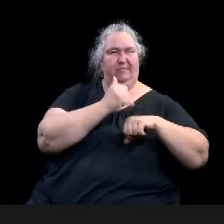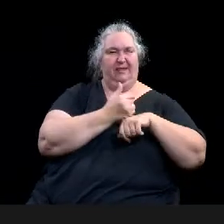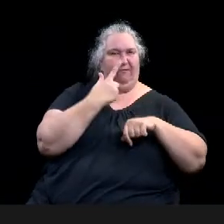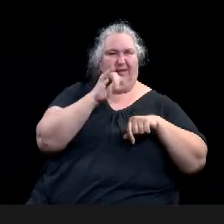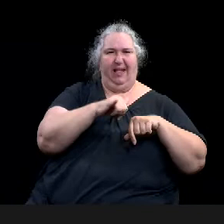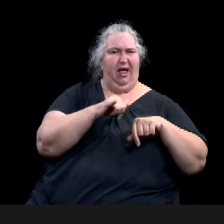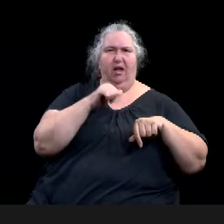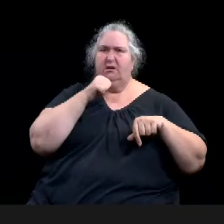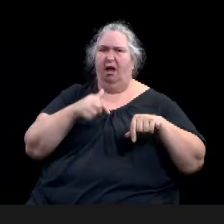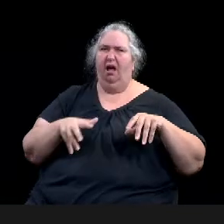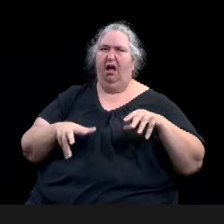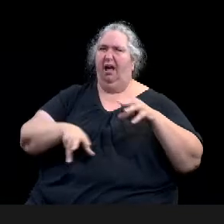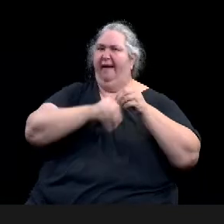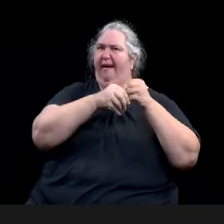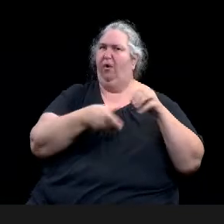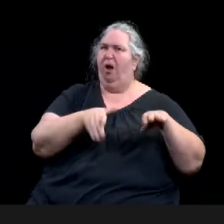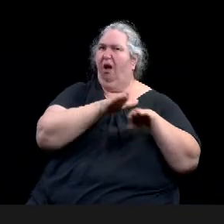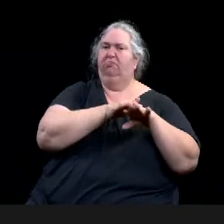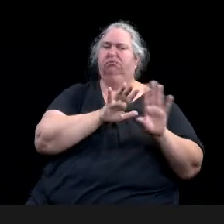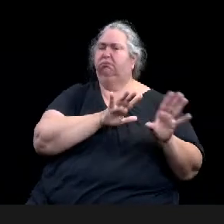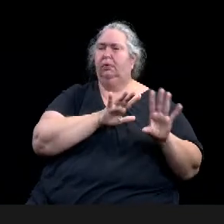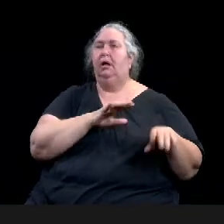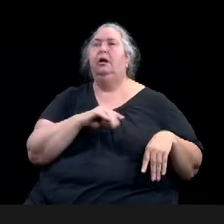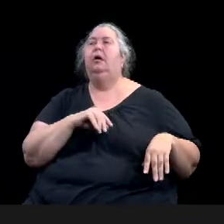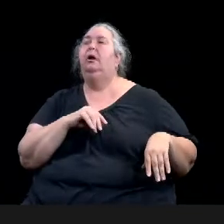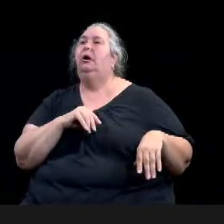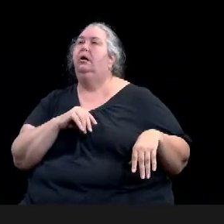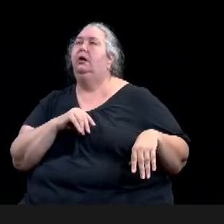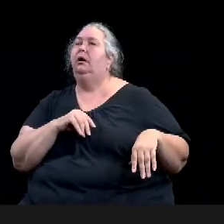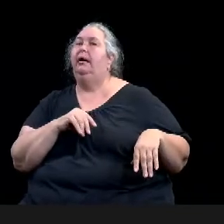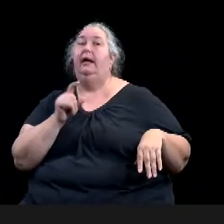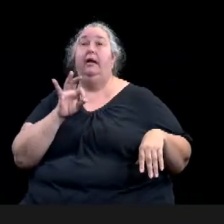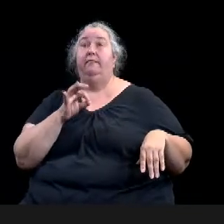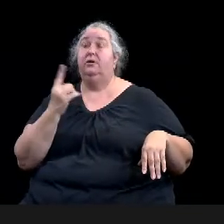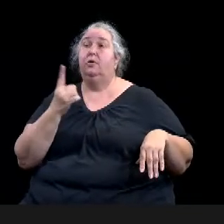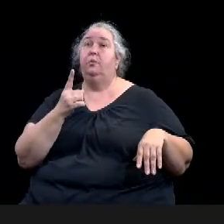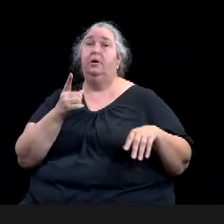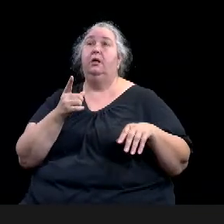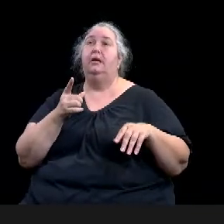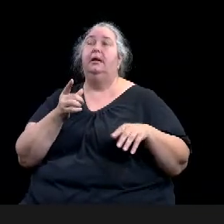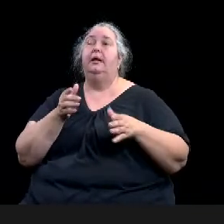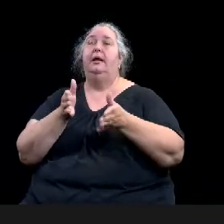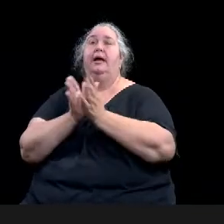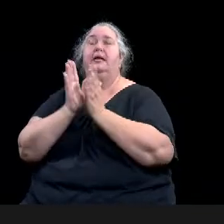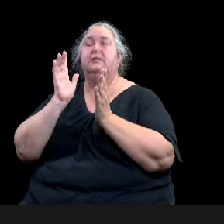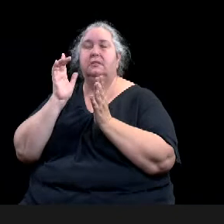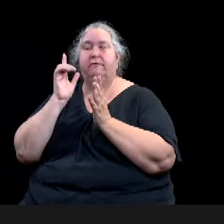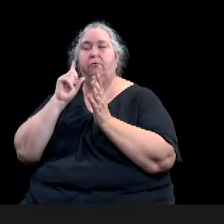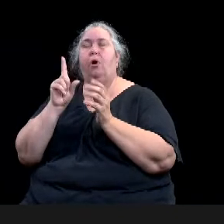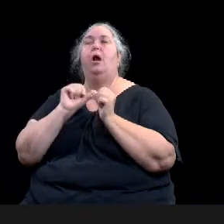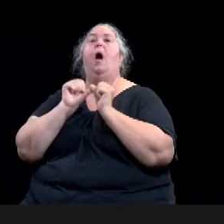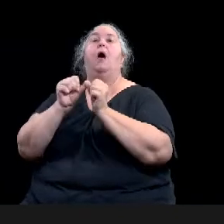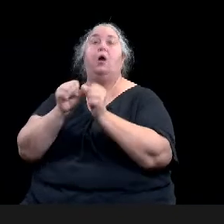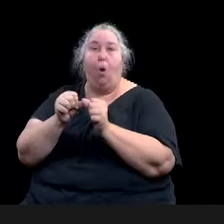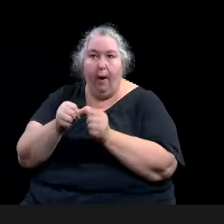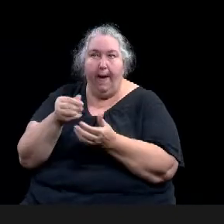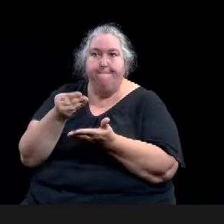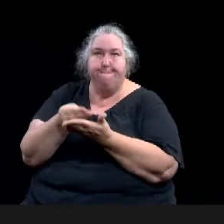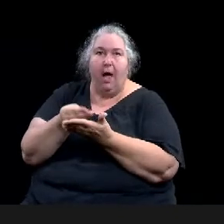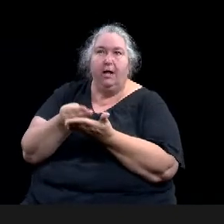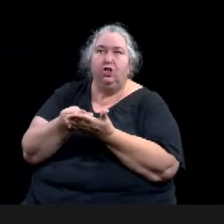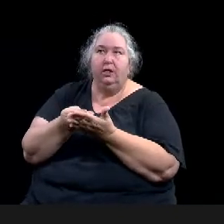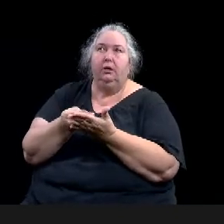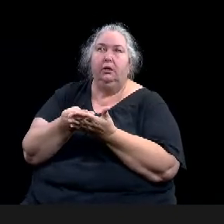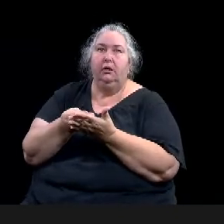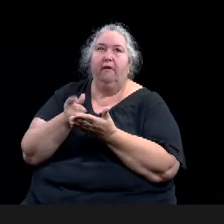service. It cannot conflict with city policy. It should not conflict with the neighborhood association goals. Um,